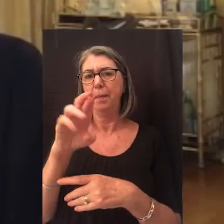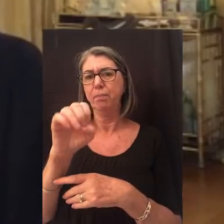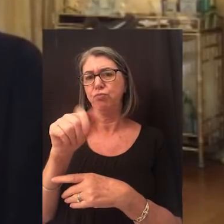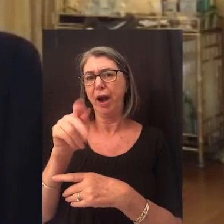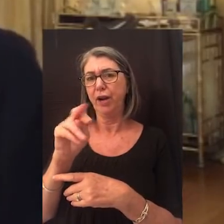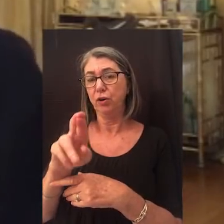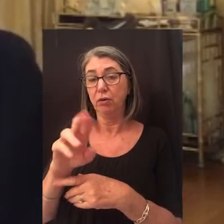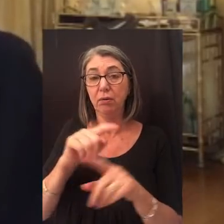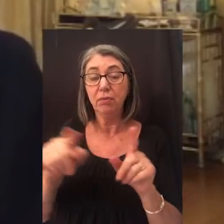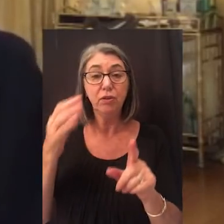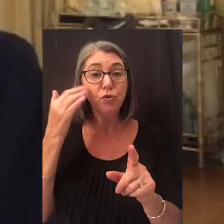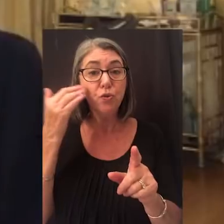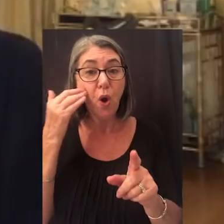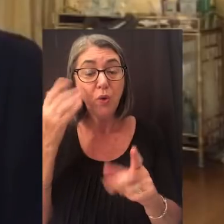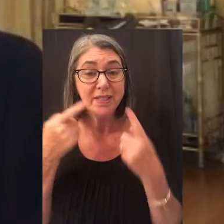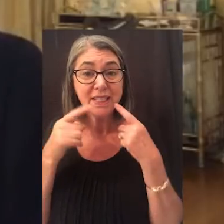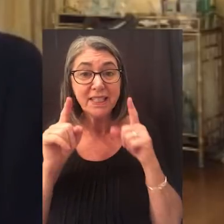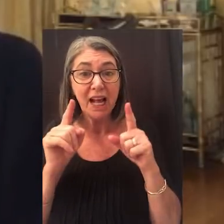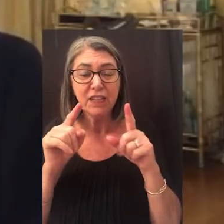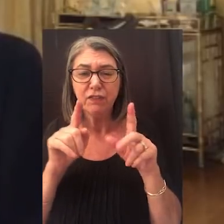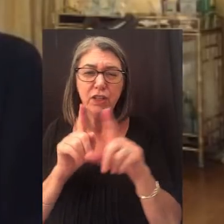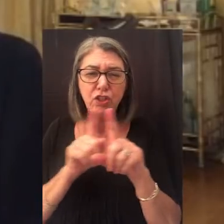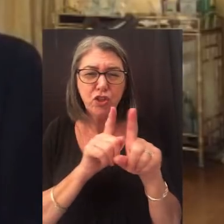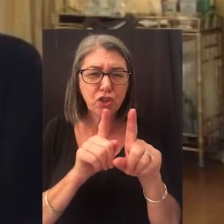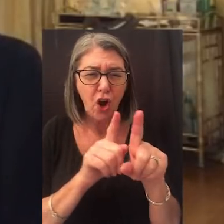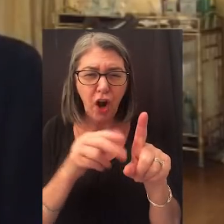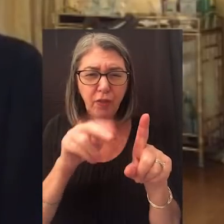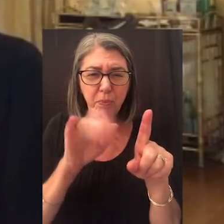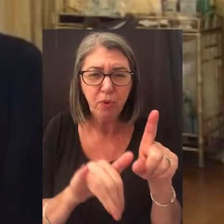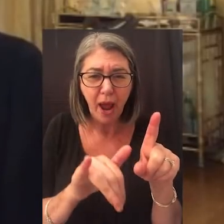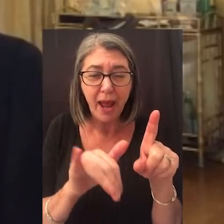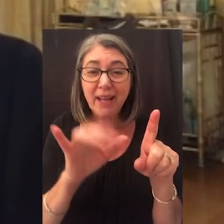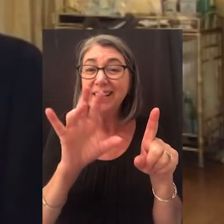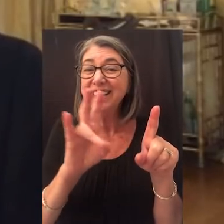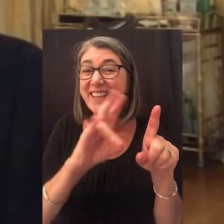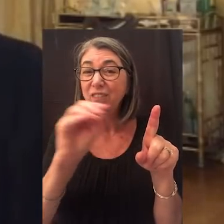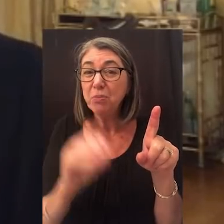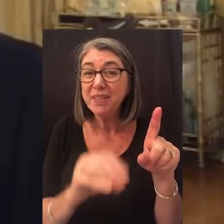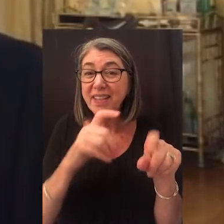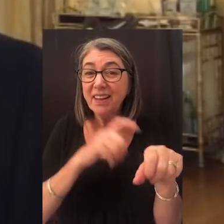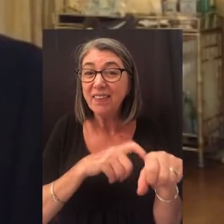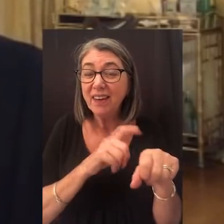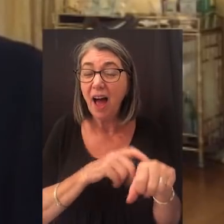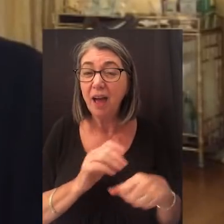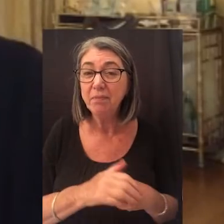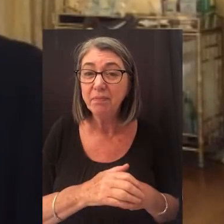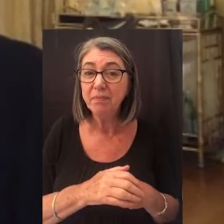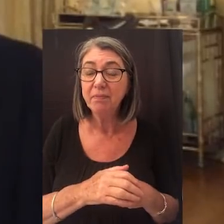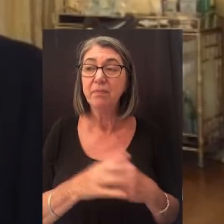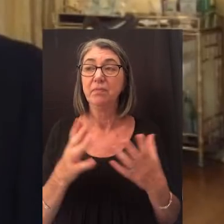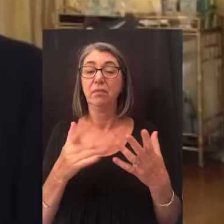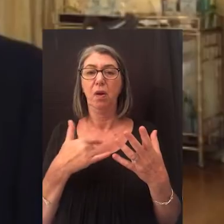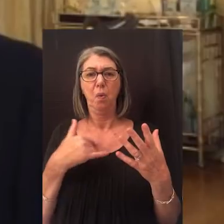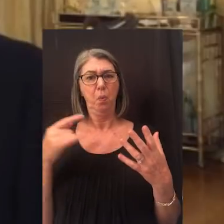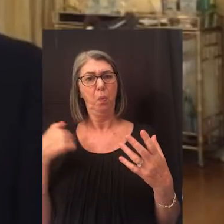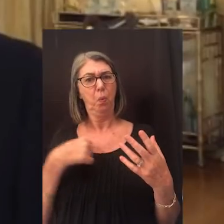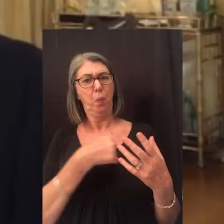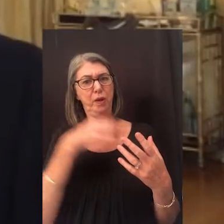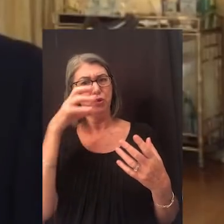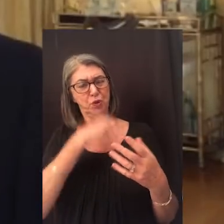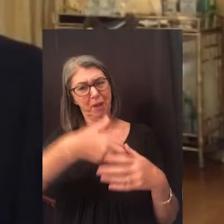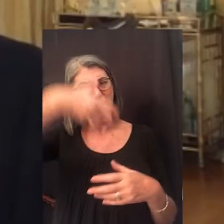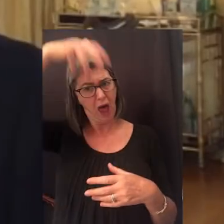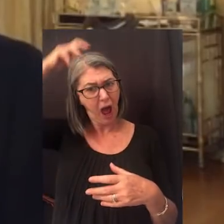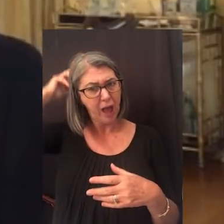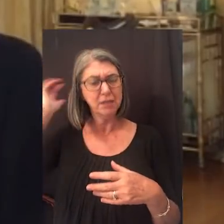But did you know they successfully stalk their prey only 7% of the time? While we commonly assume